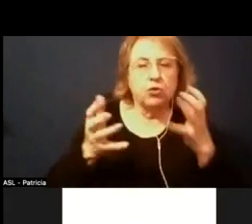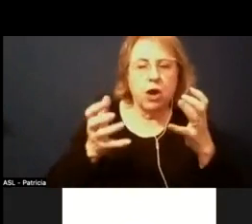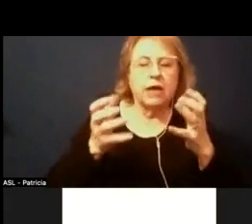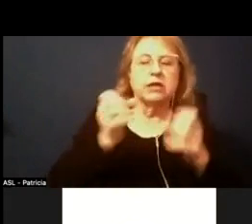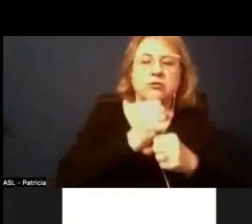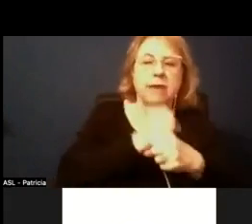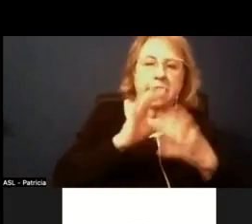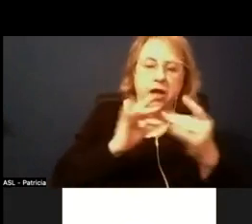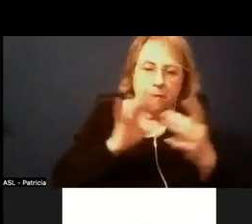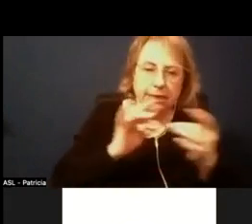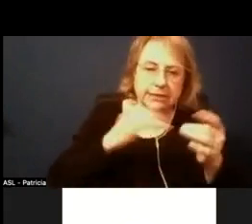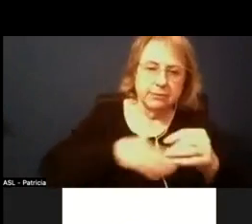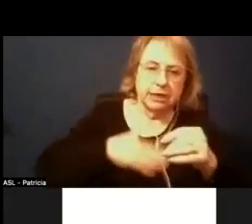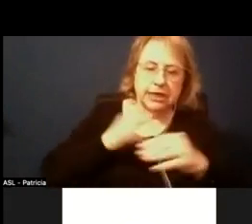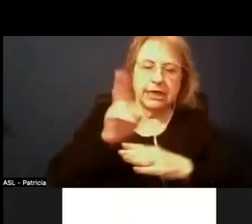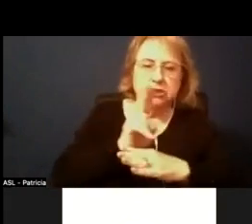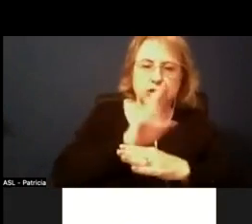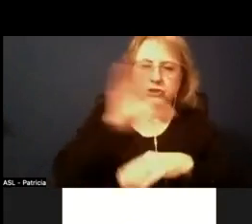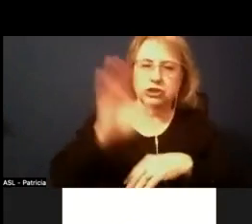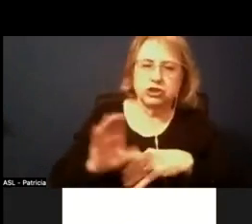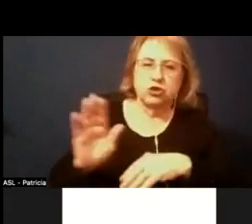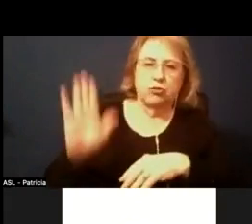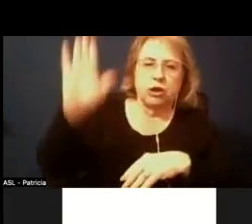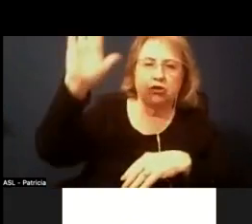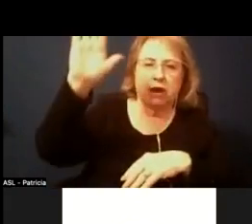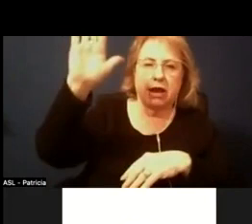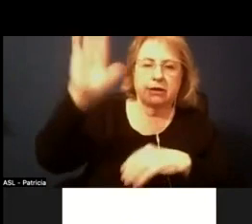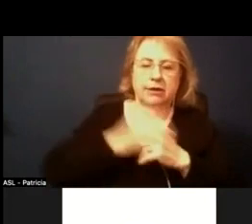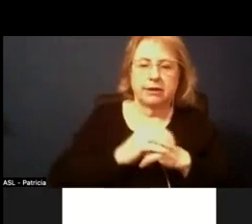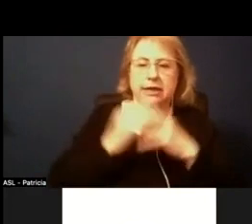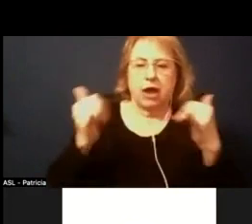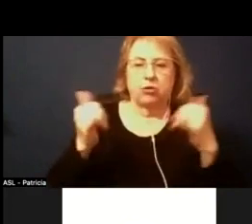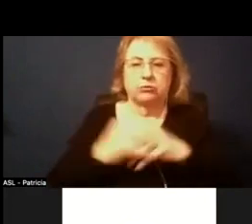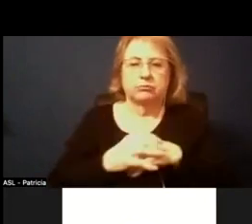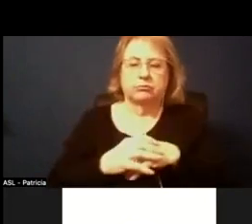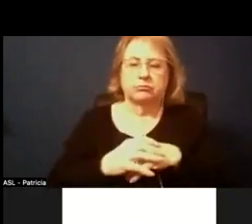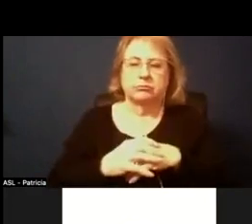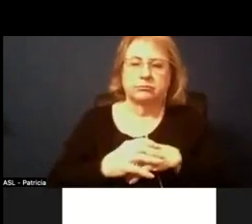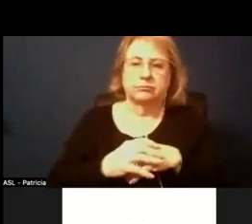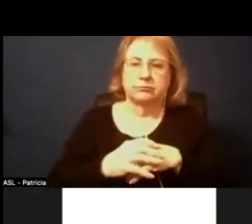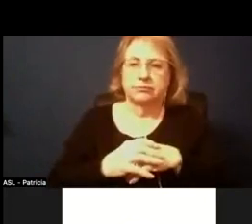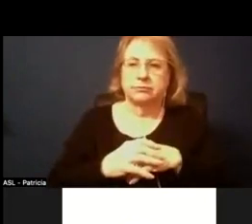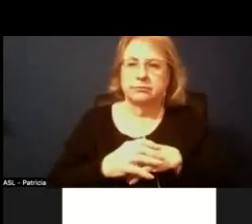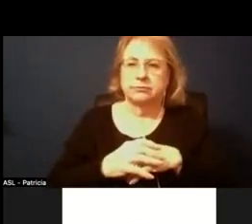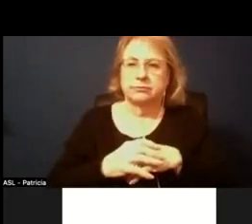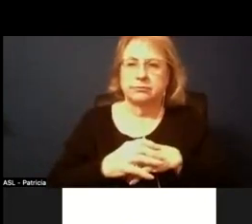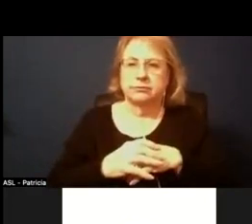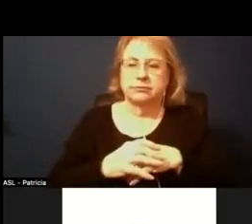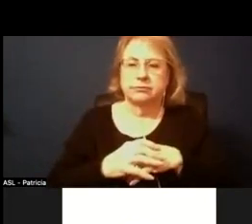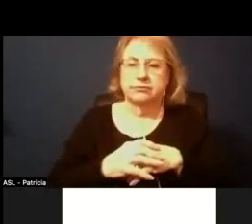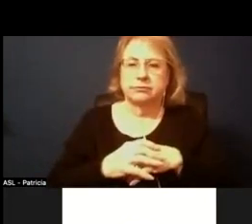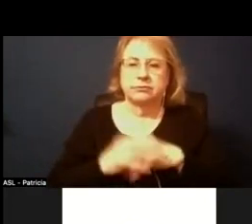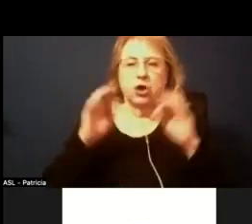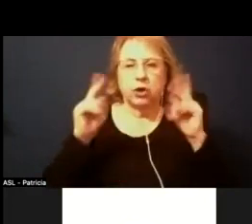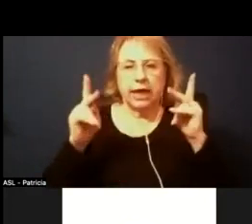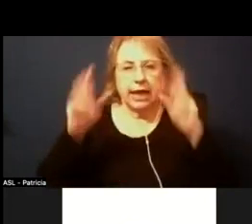functionality within zoom now okay president